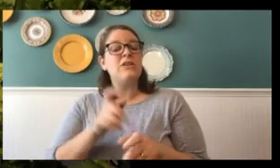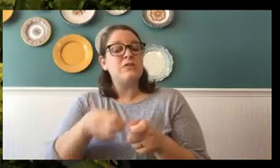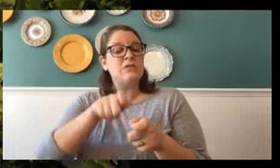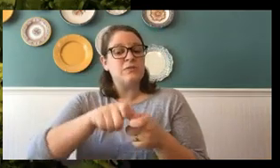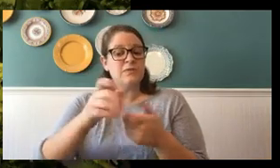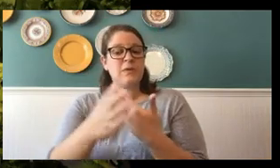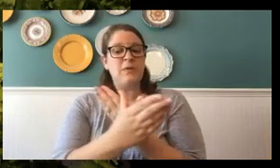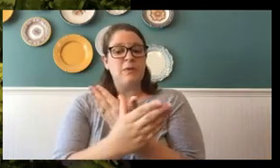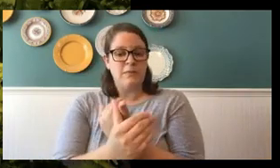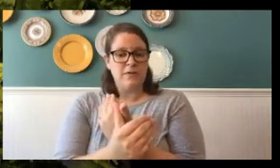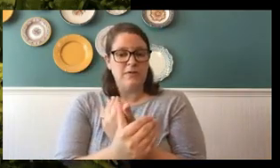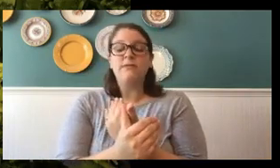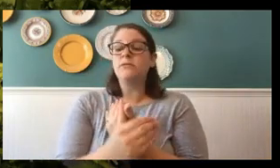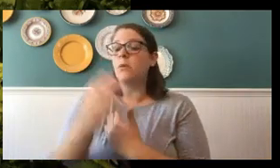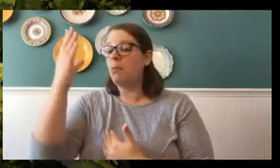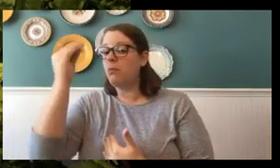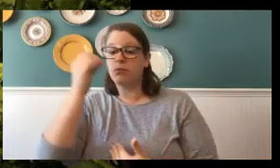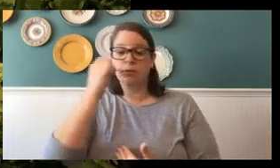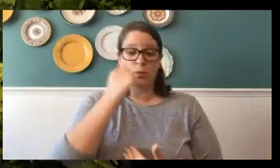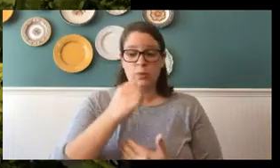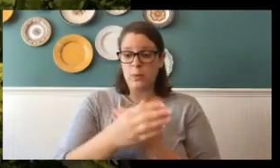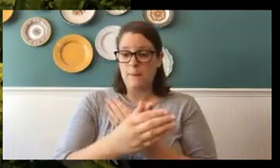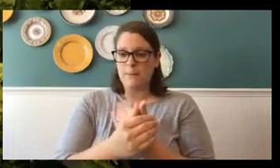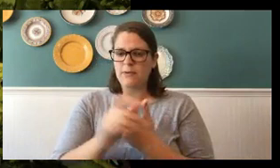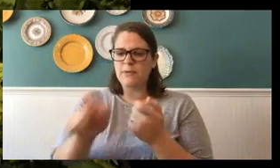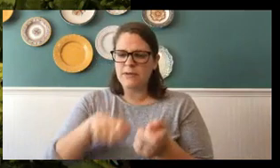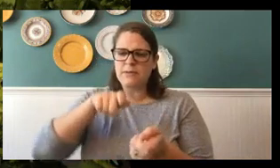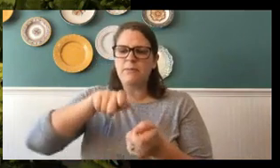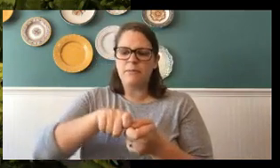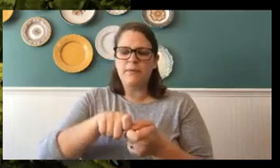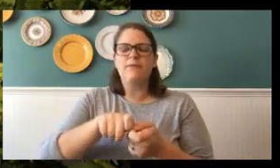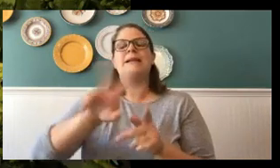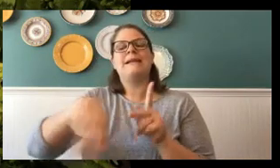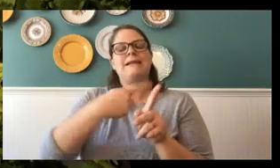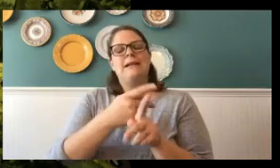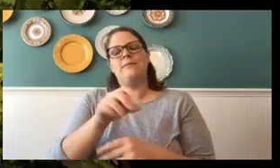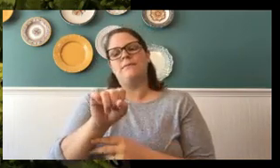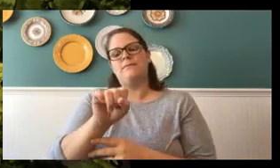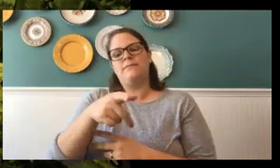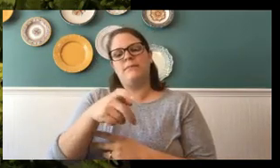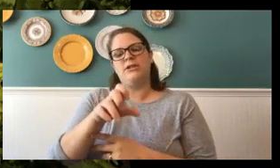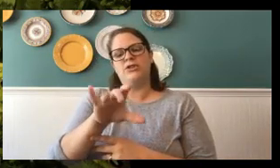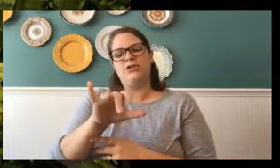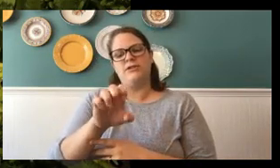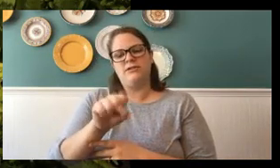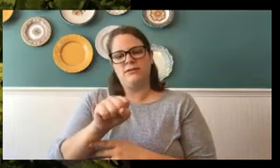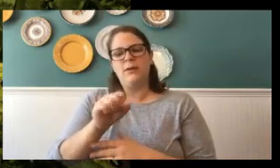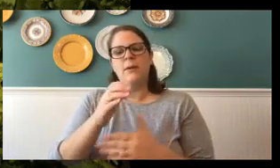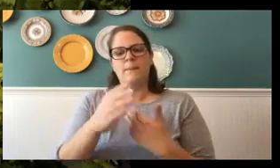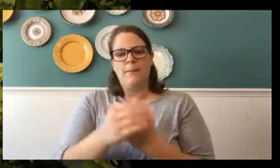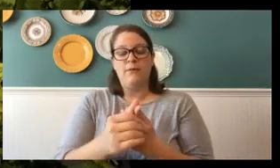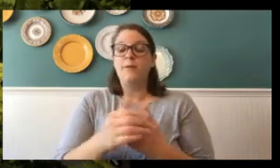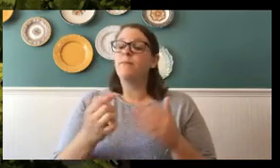have specific characteristics. And it's going to be specific to that one species of butterfly. So, for instance,